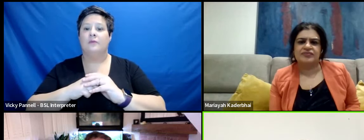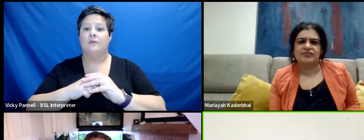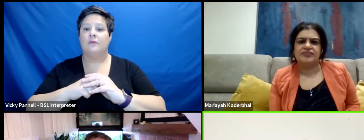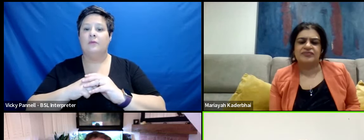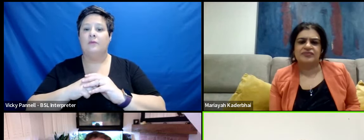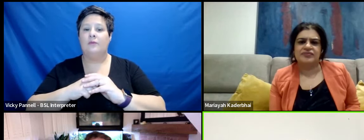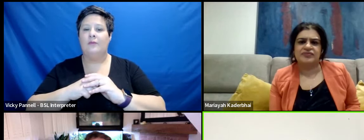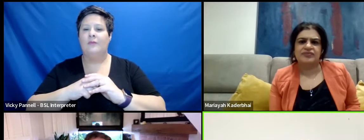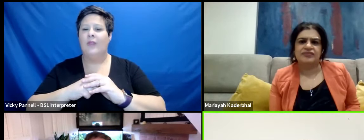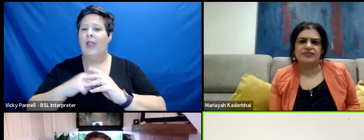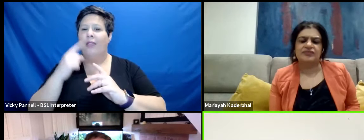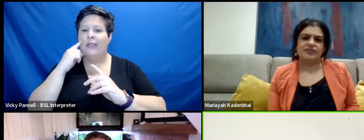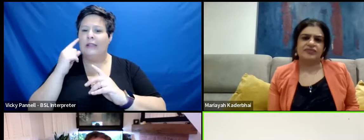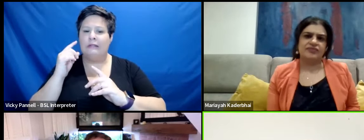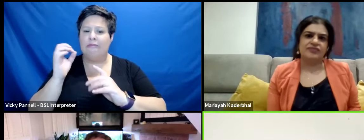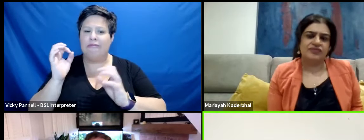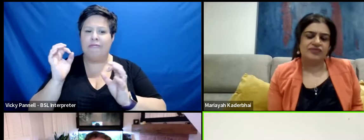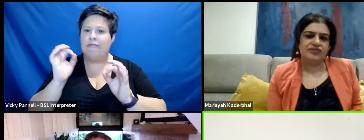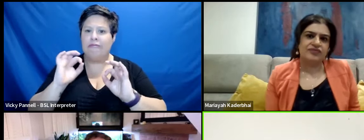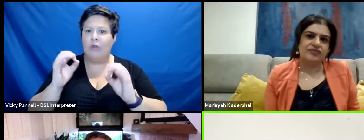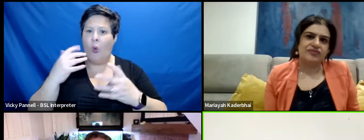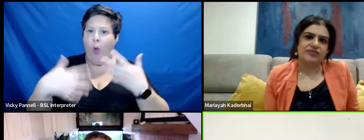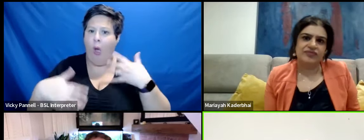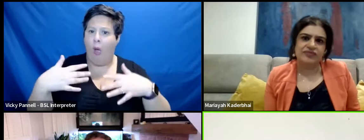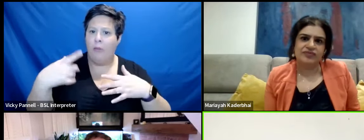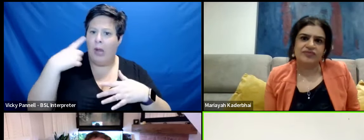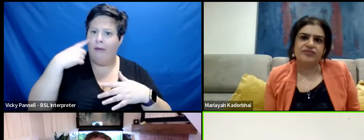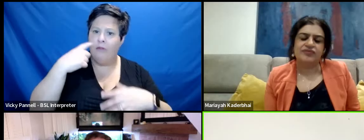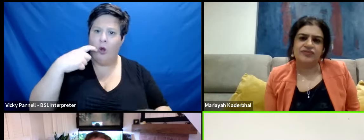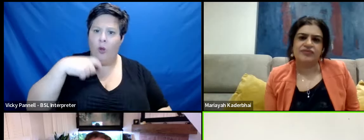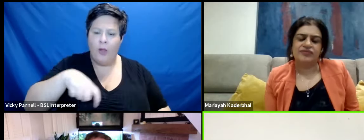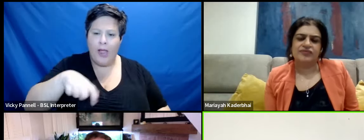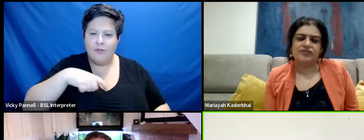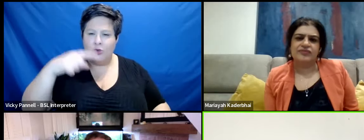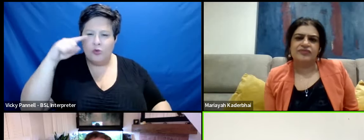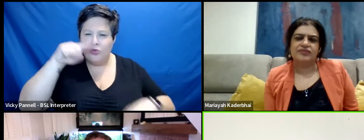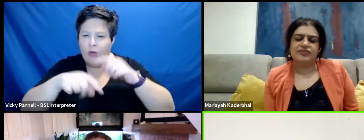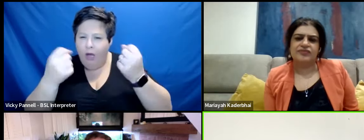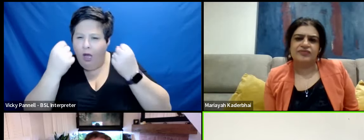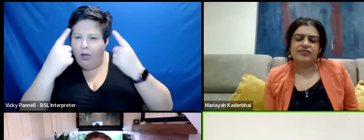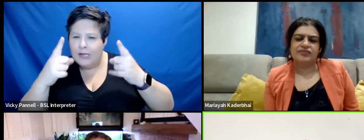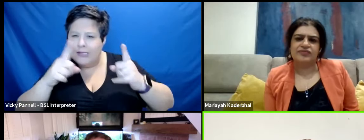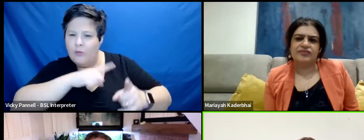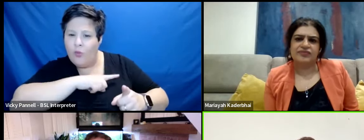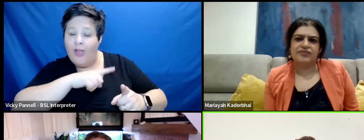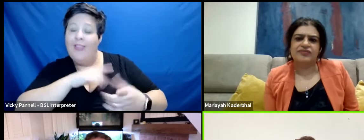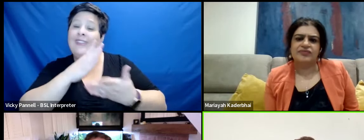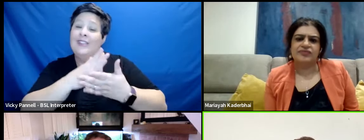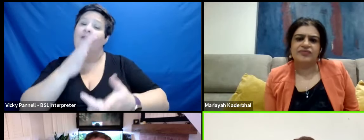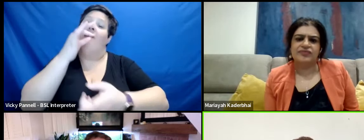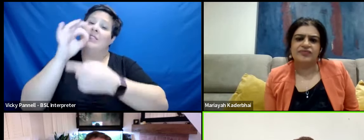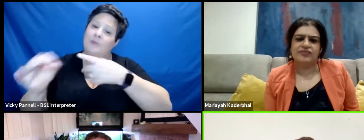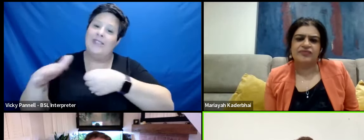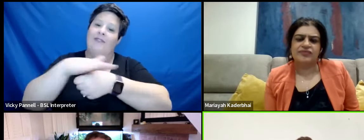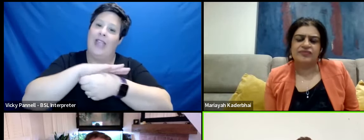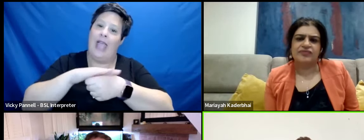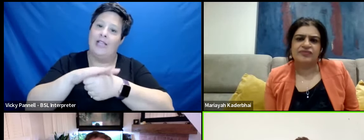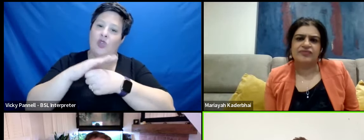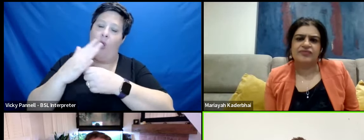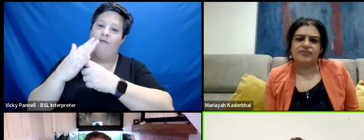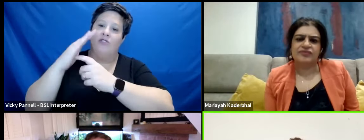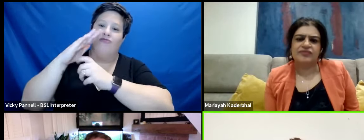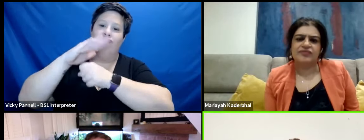I think there's no harm in looking at a character to try and get to the root causes of that I mean this is a very specific case of repression